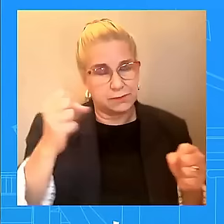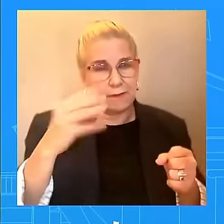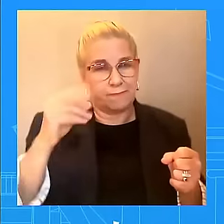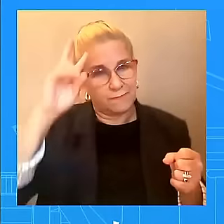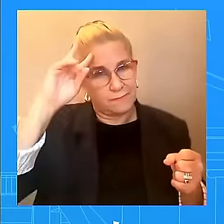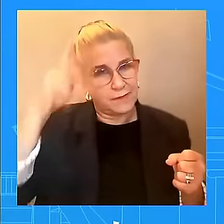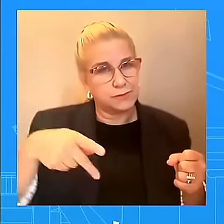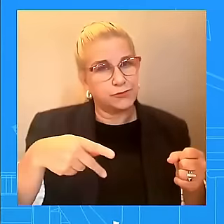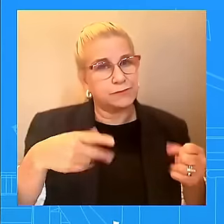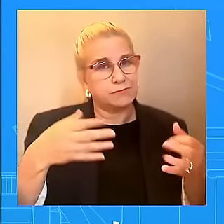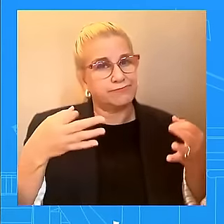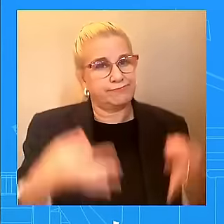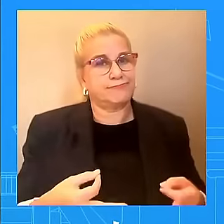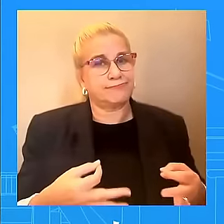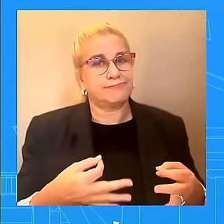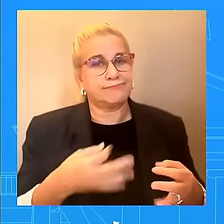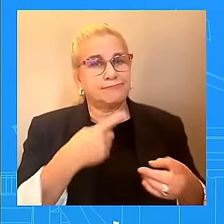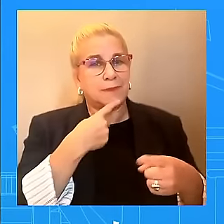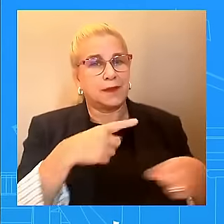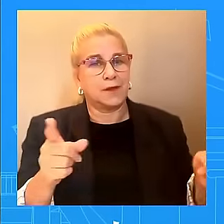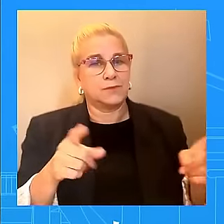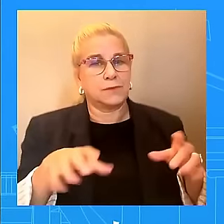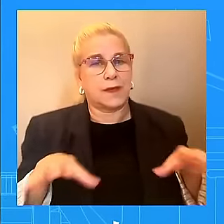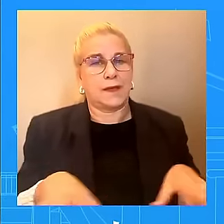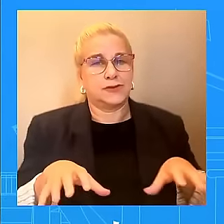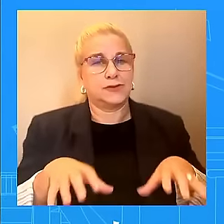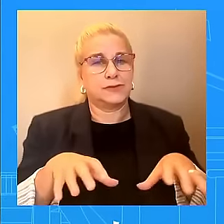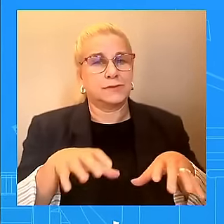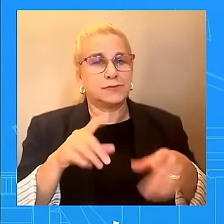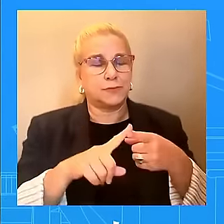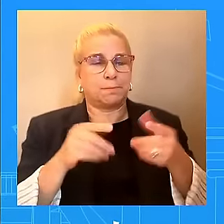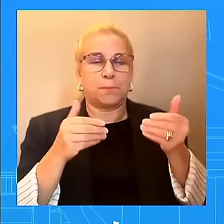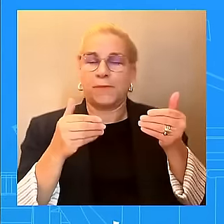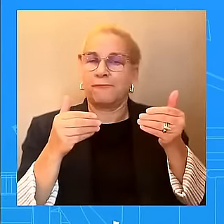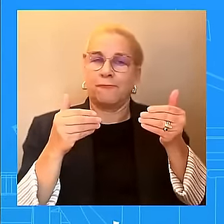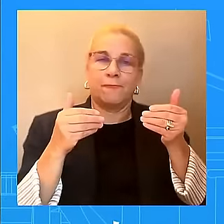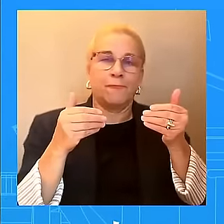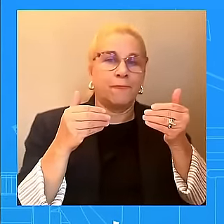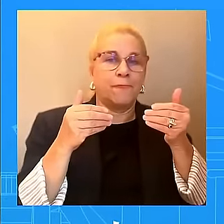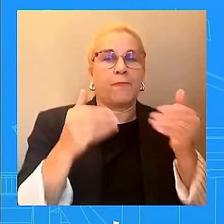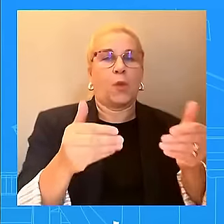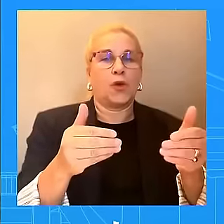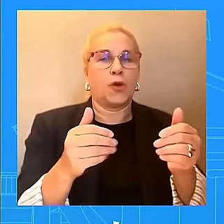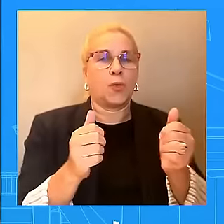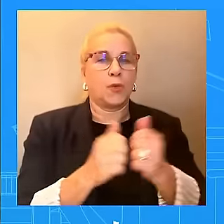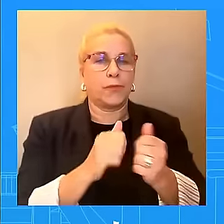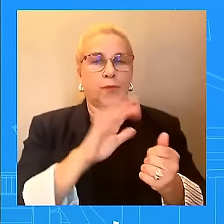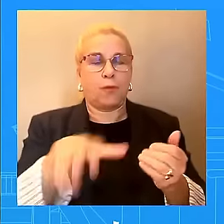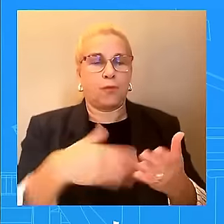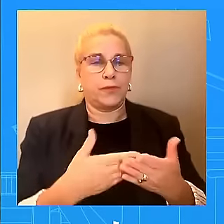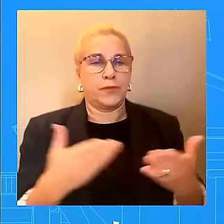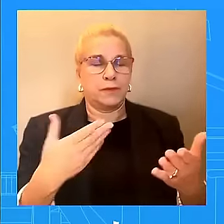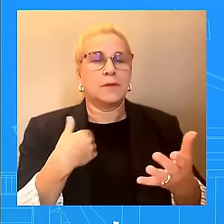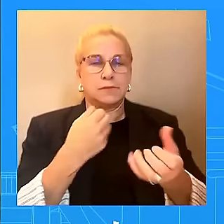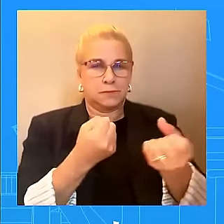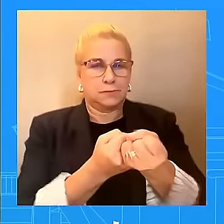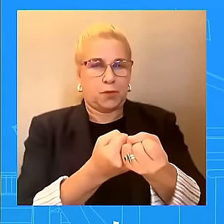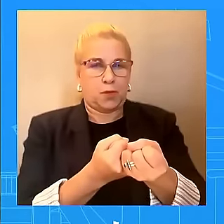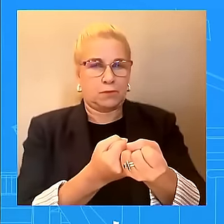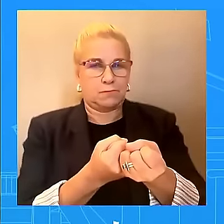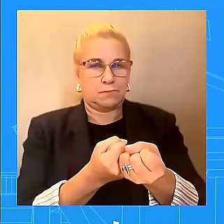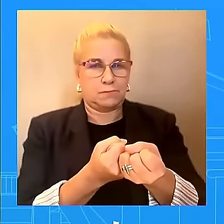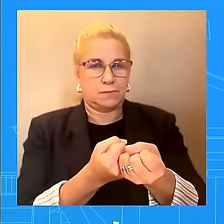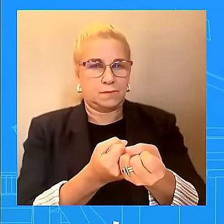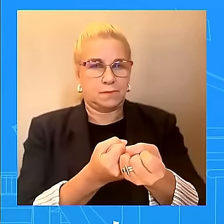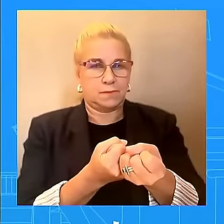was moving forward with, obviously, with the whole of a government approach here. And so we've taken actions. We've taken this very seriously.